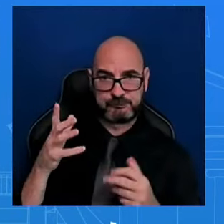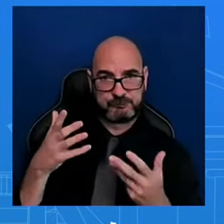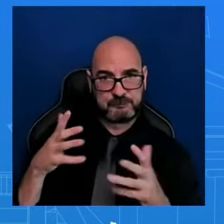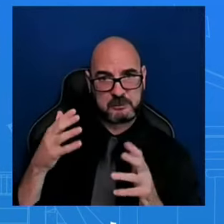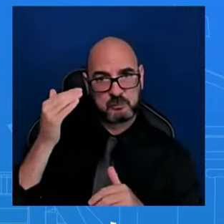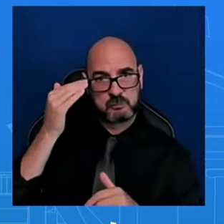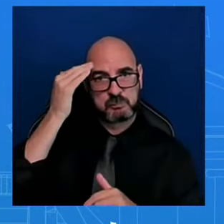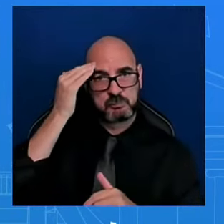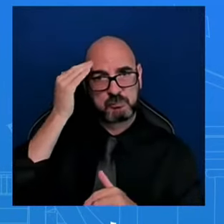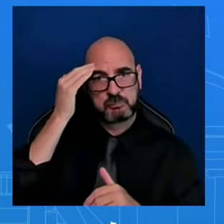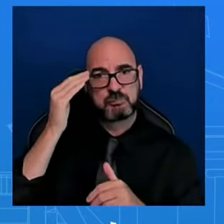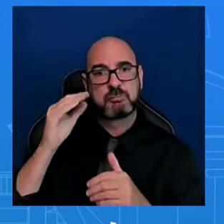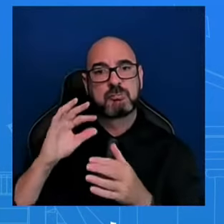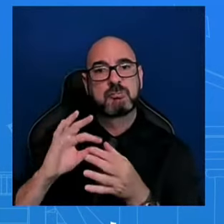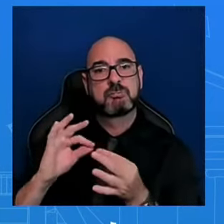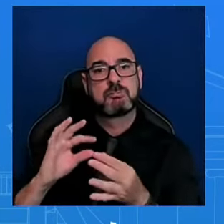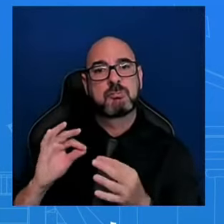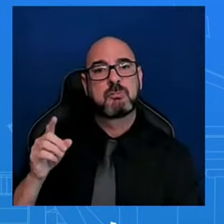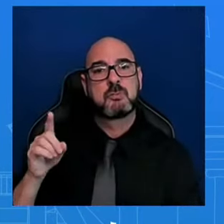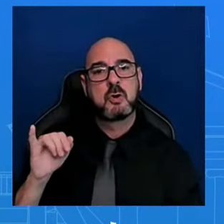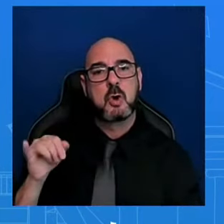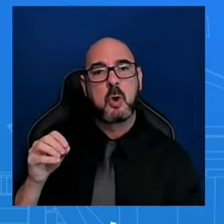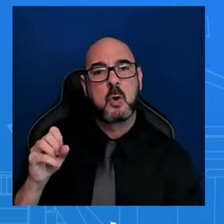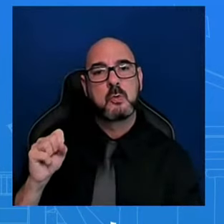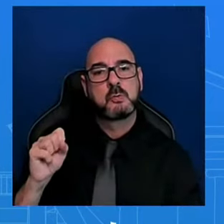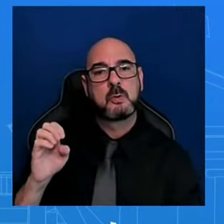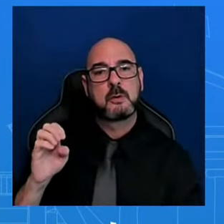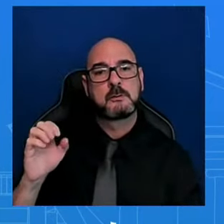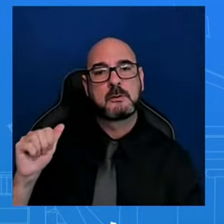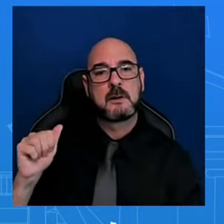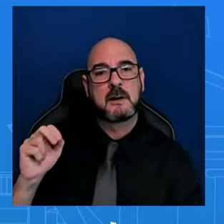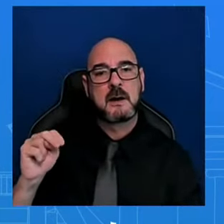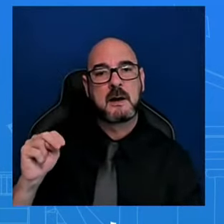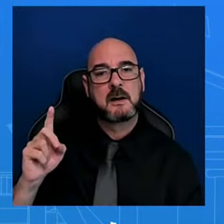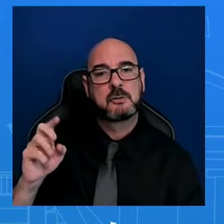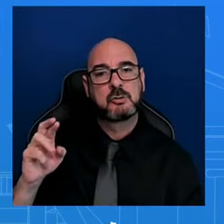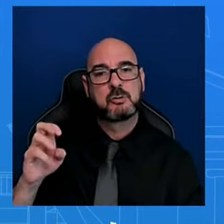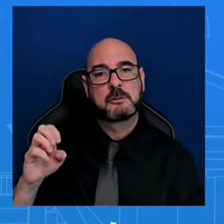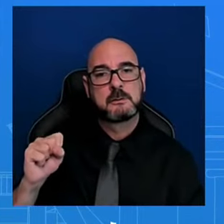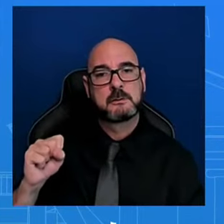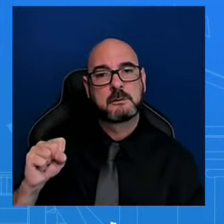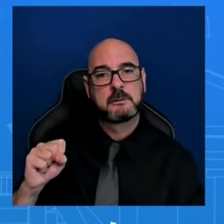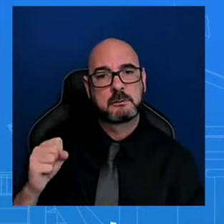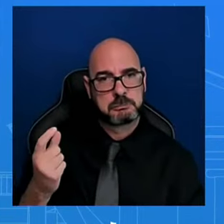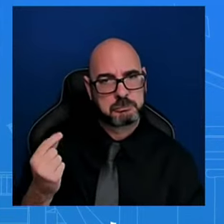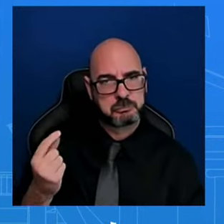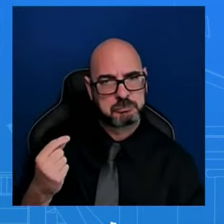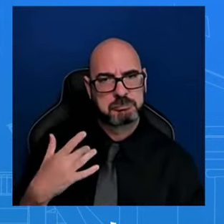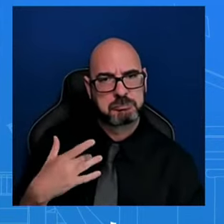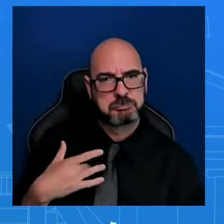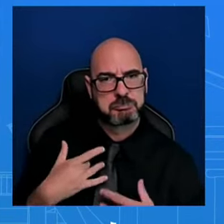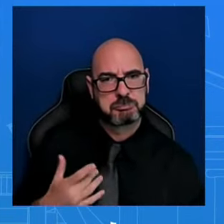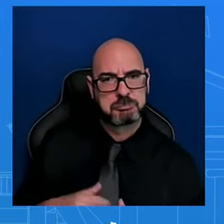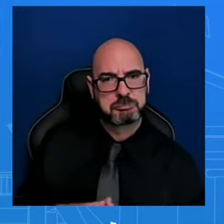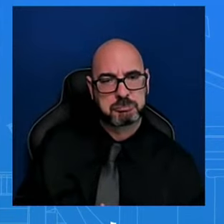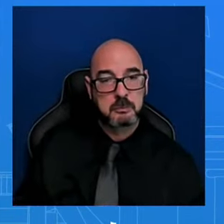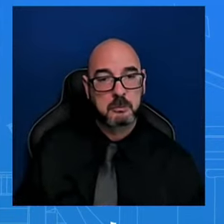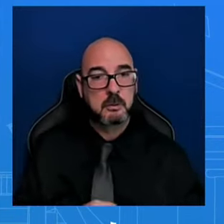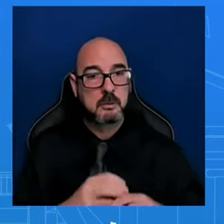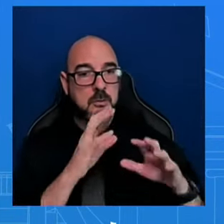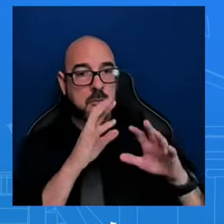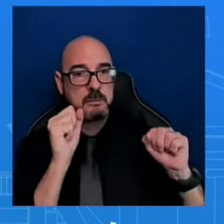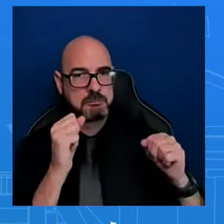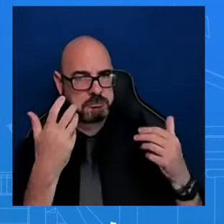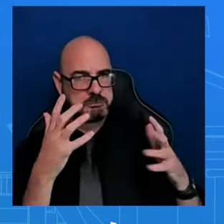interview with voters? He's aware. He's aware. He's been briefed, and he's aware by the comments. Look, you saw the President.